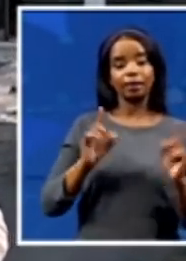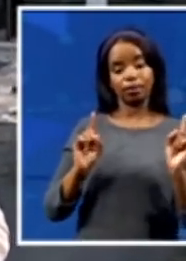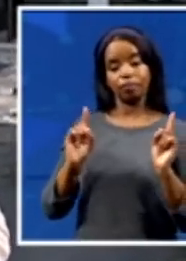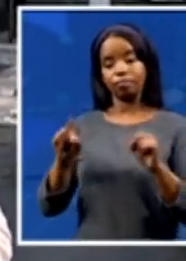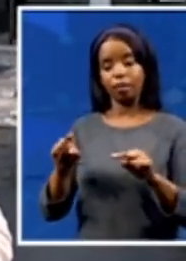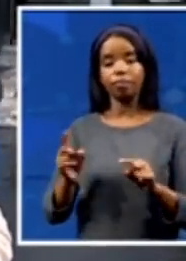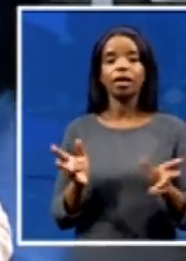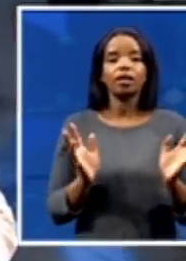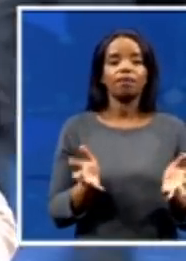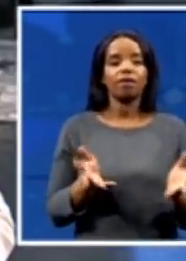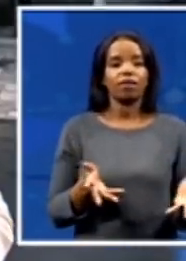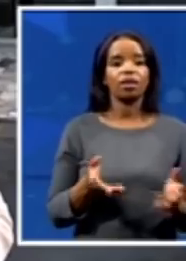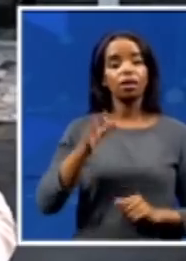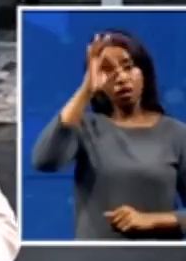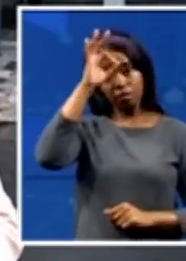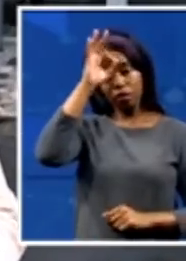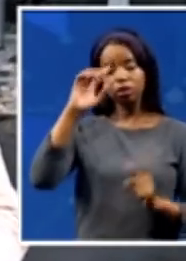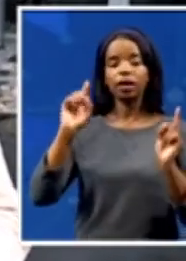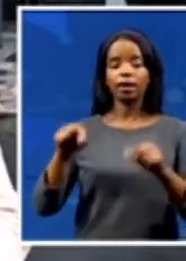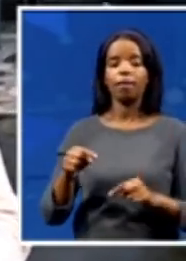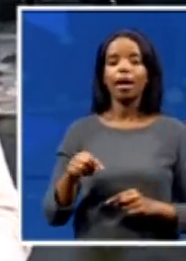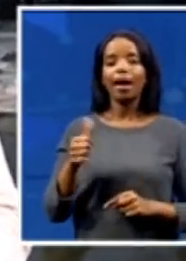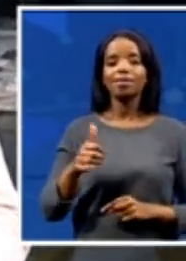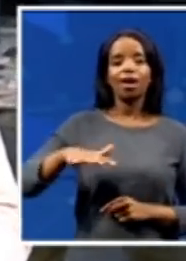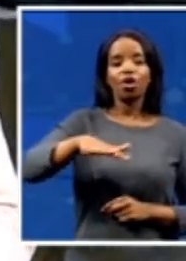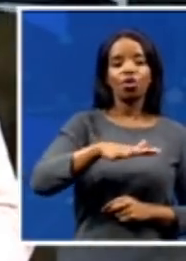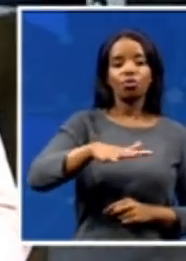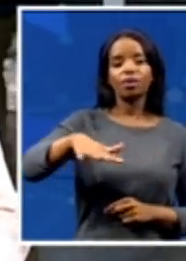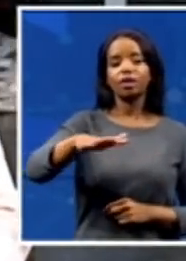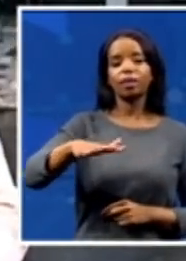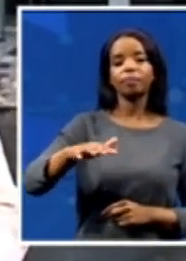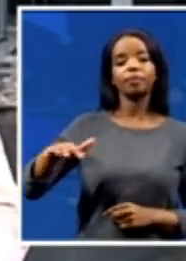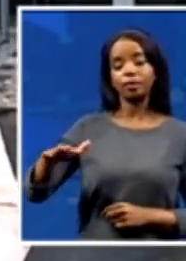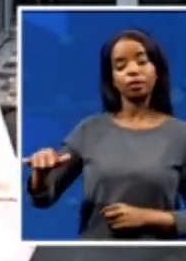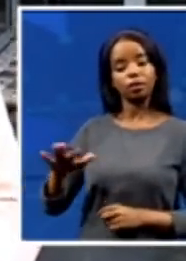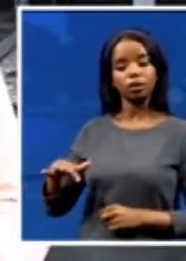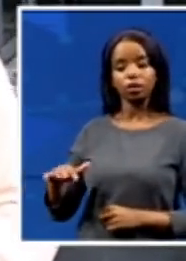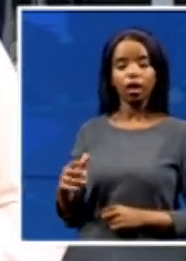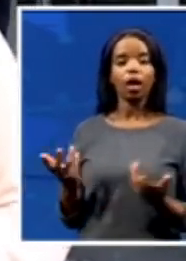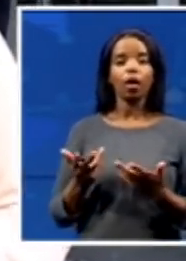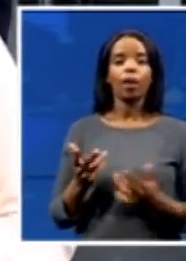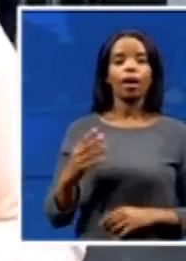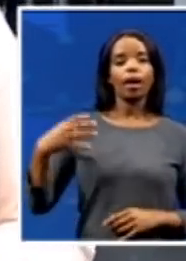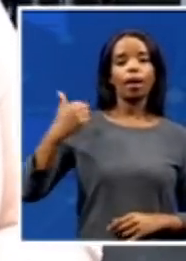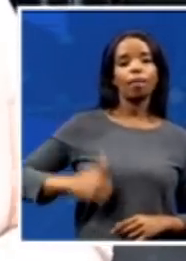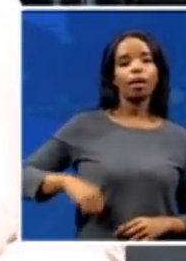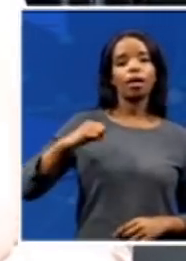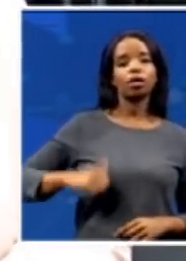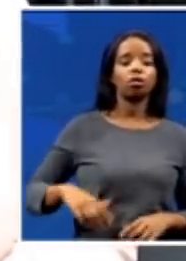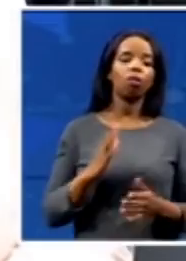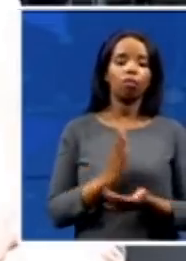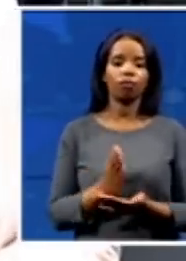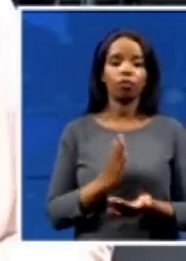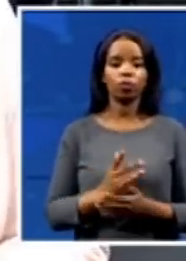to other areas around the metro. We're also, course, yesterday, you'd note that the South